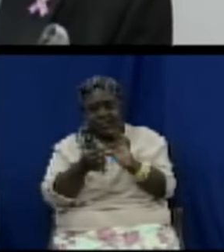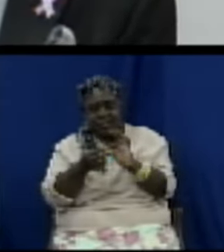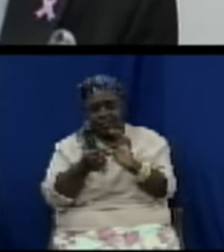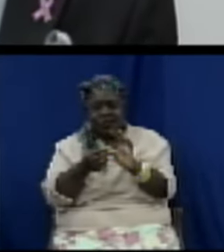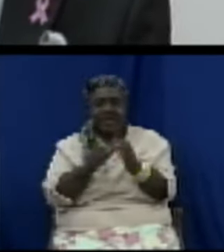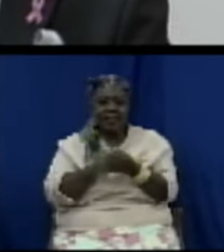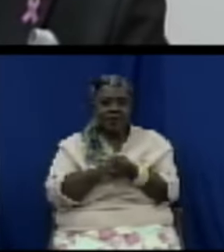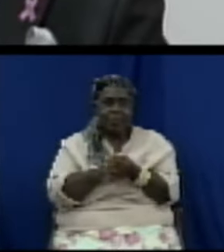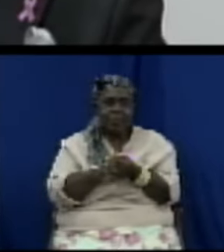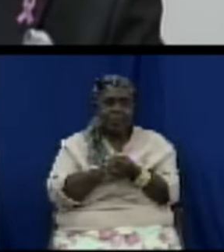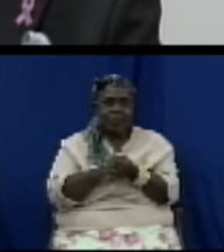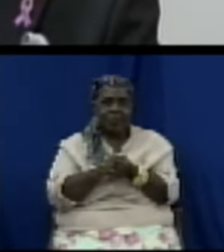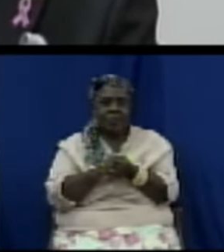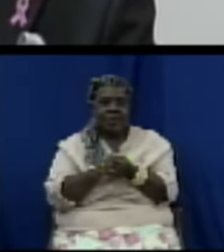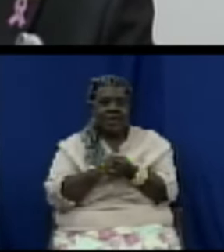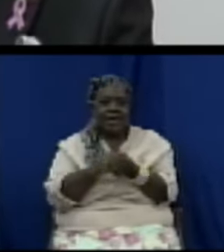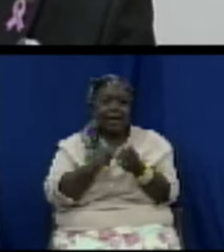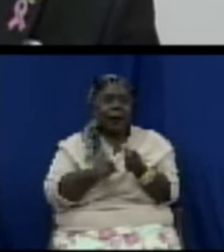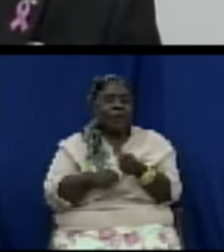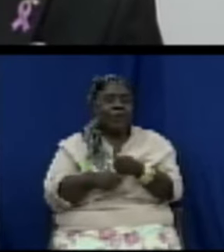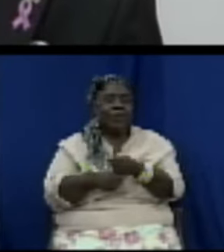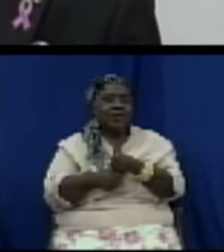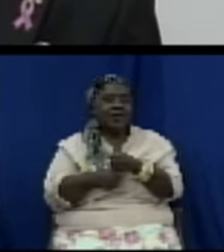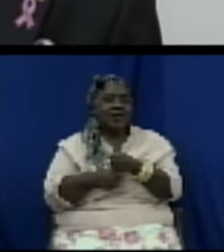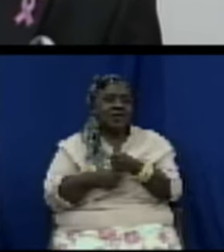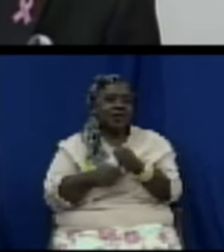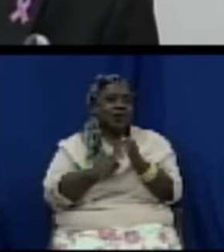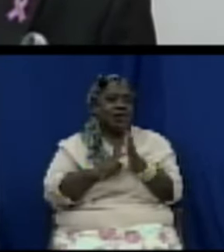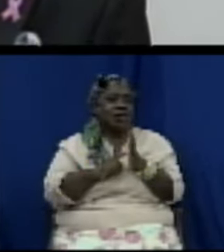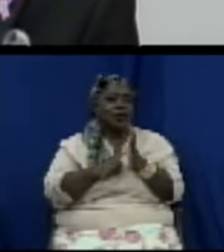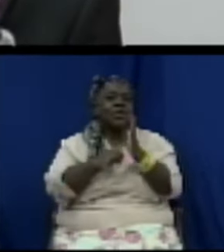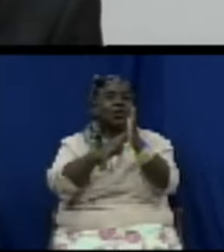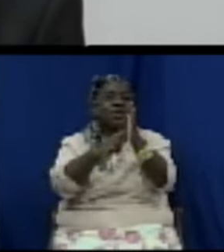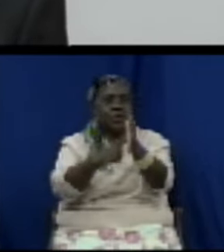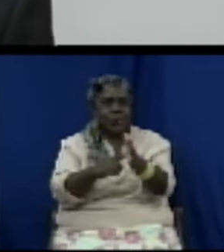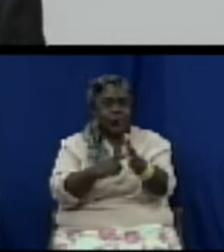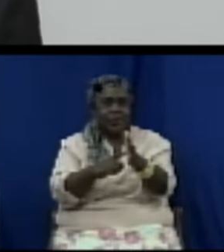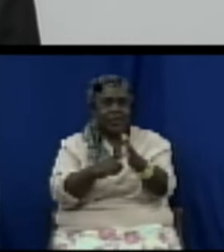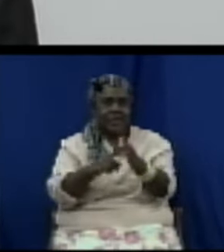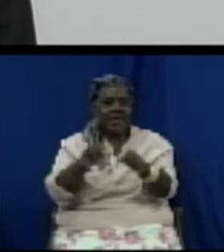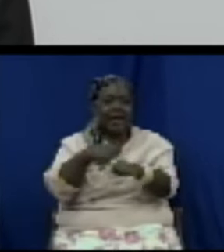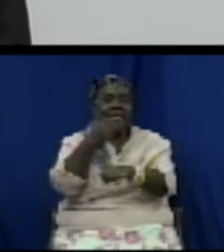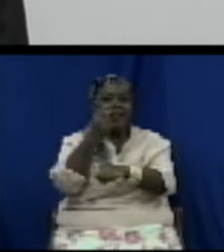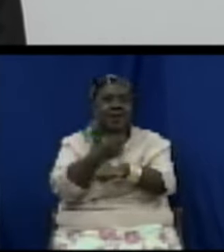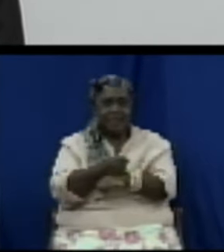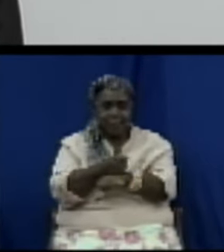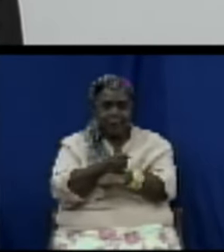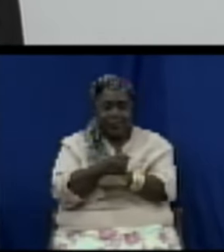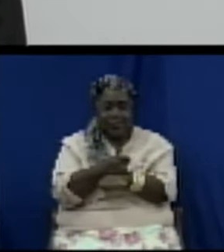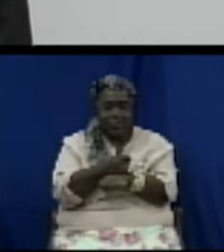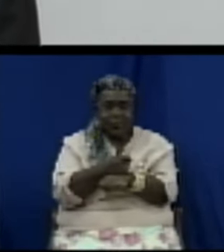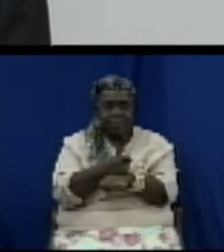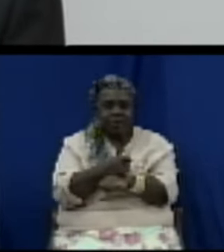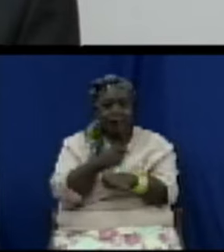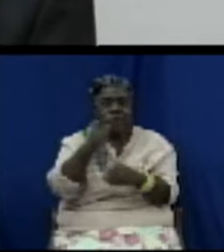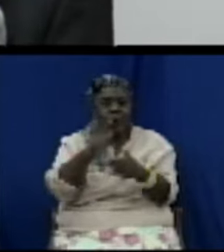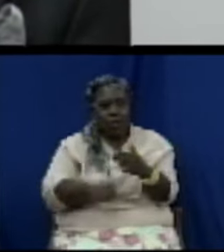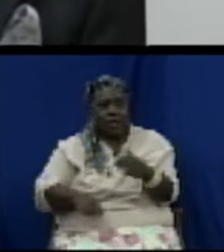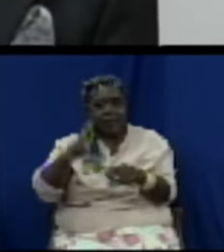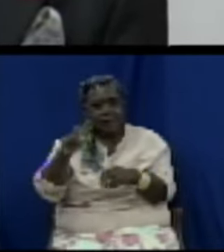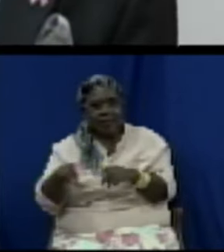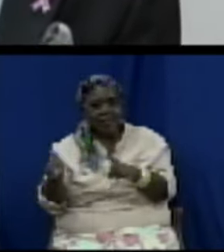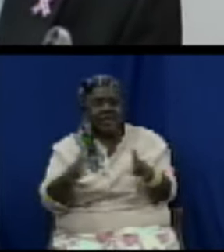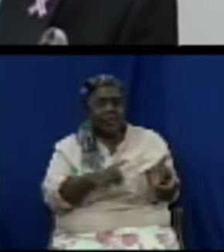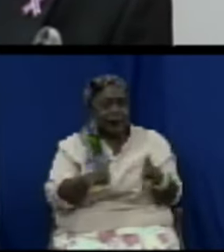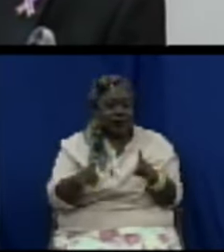would have established the Caribbean community including the single market and economy member